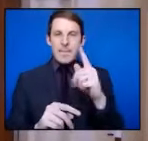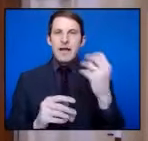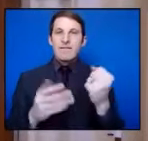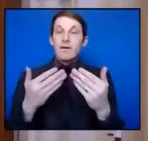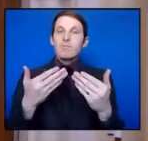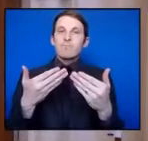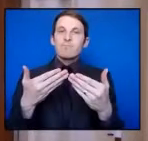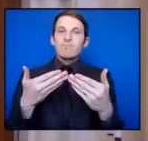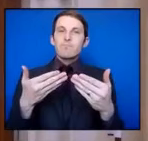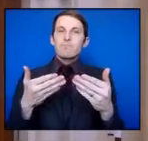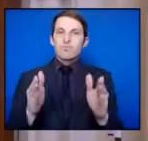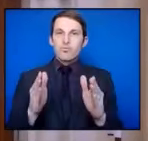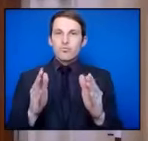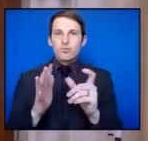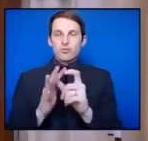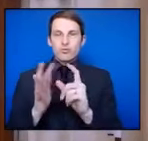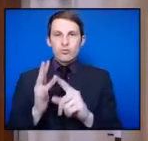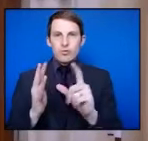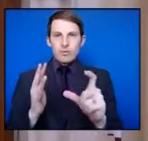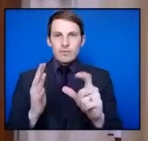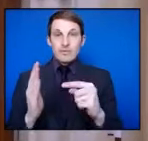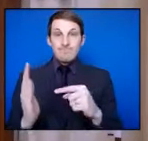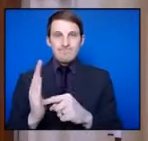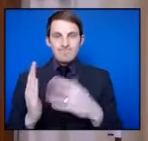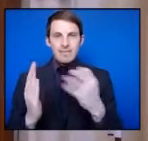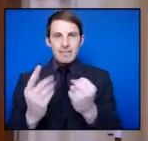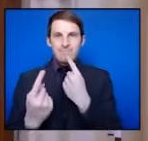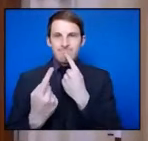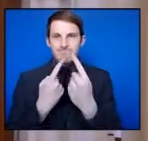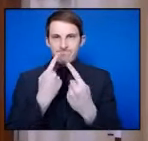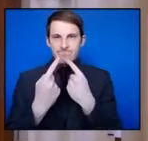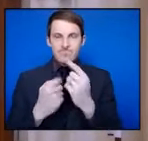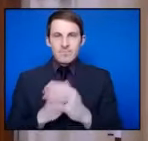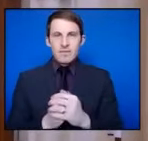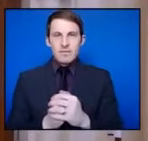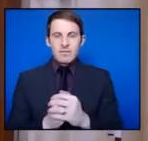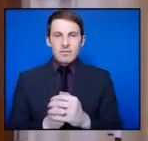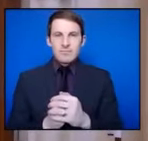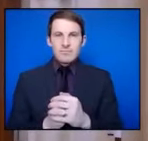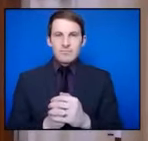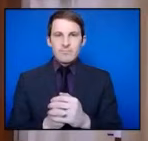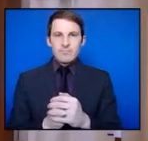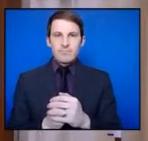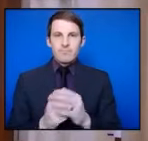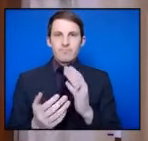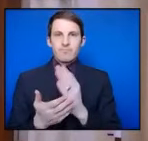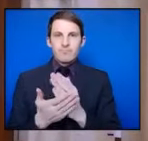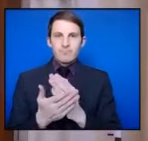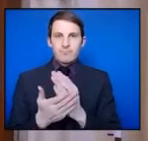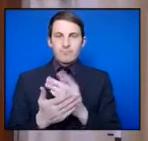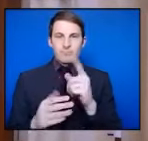document that goes to fine guidance. And so part of that is about proportionality,